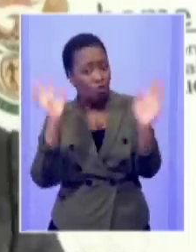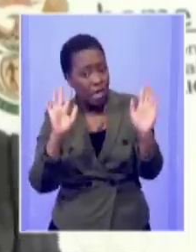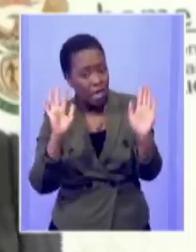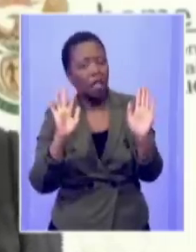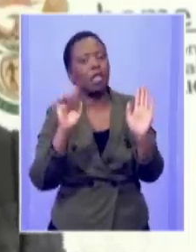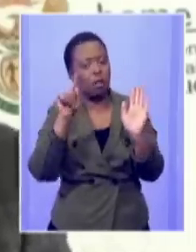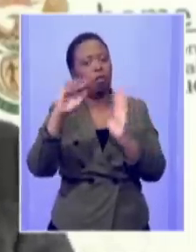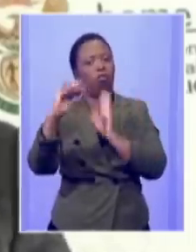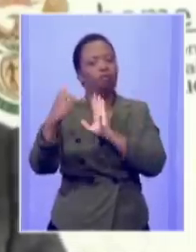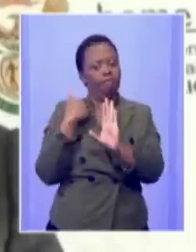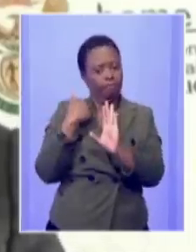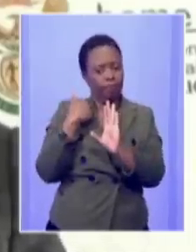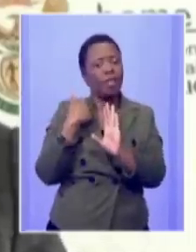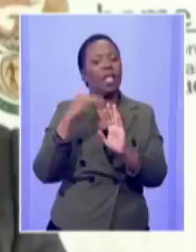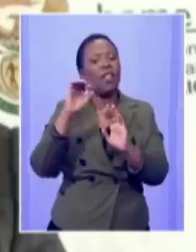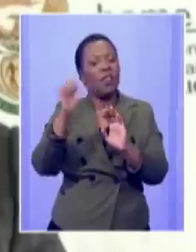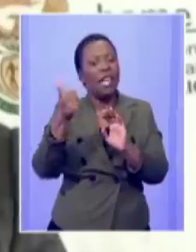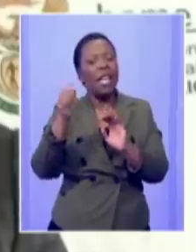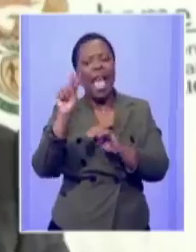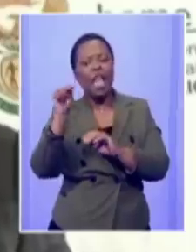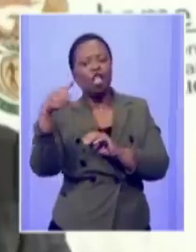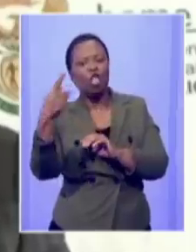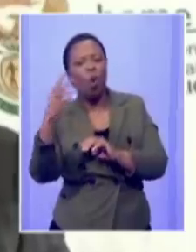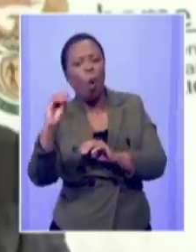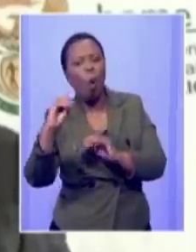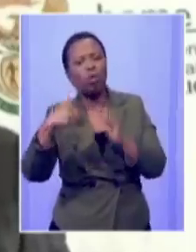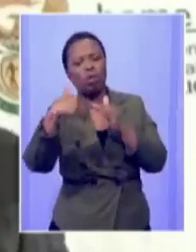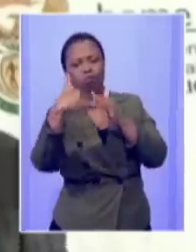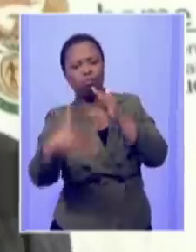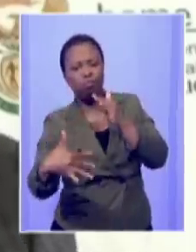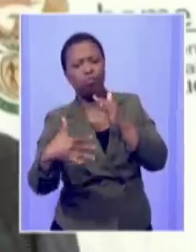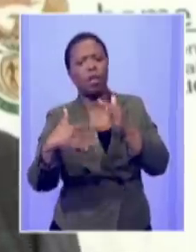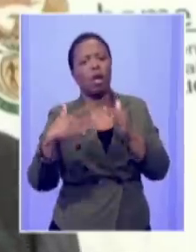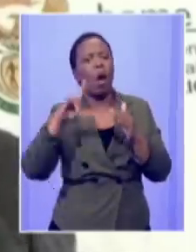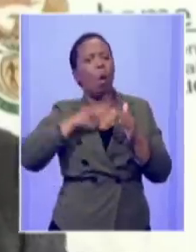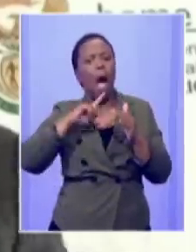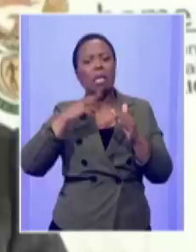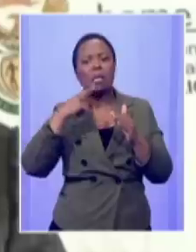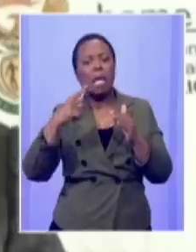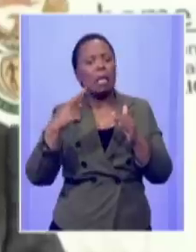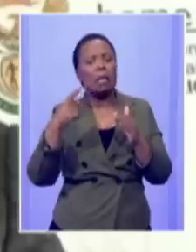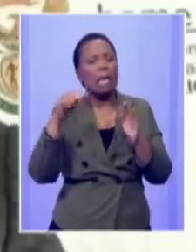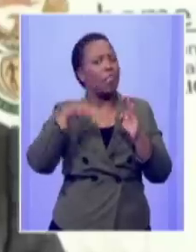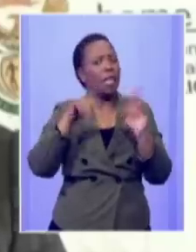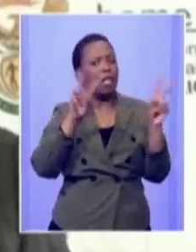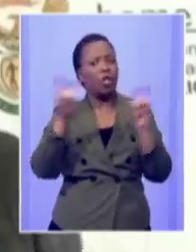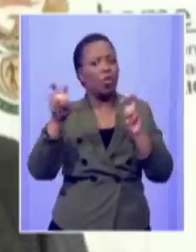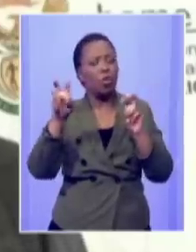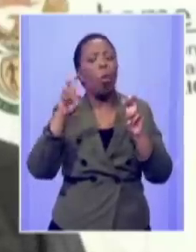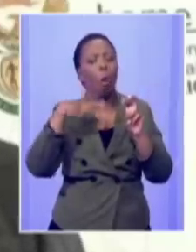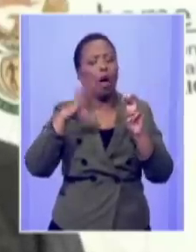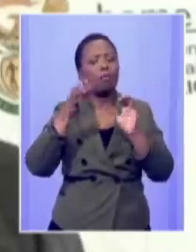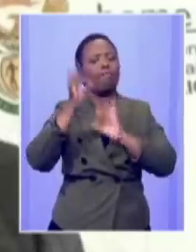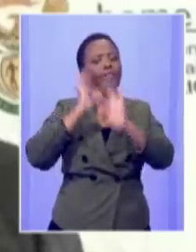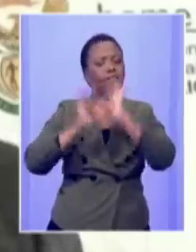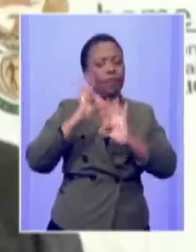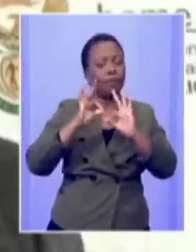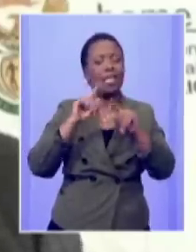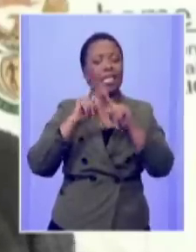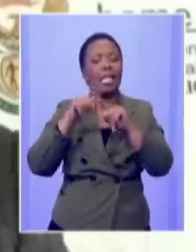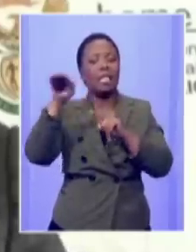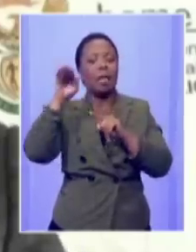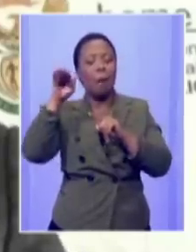individuals and ngo's who were saying they want clarity on this matter the zimbabwean embassy the